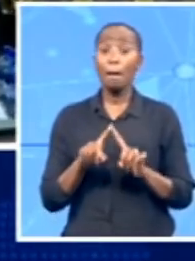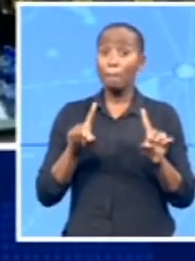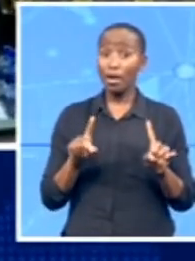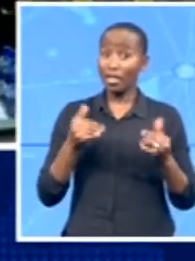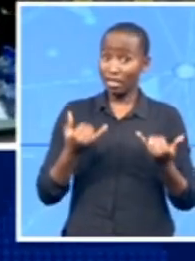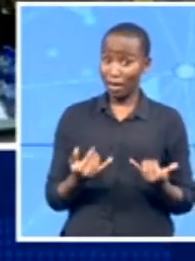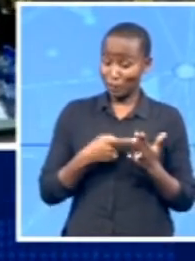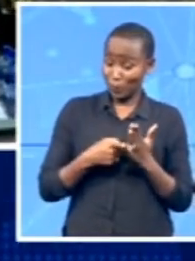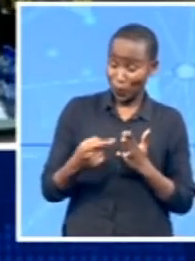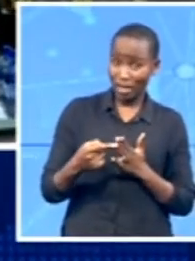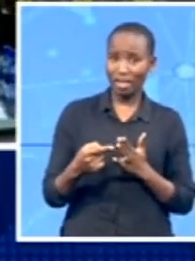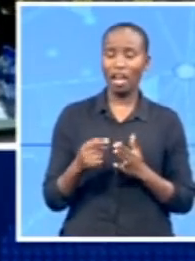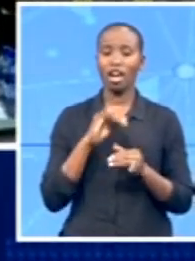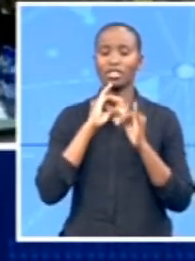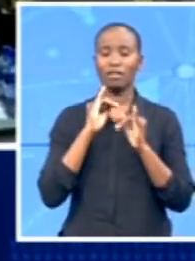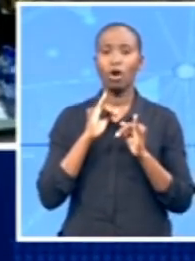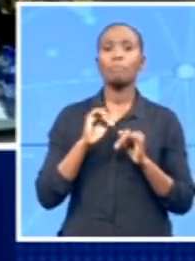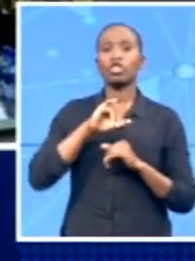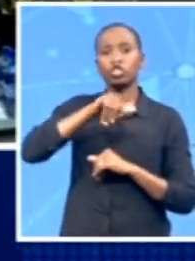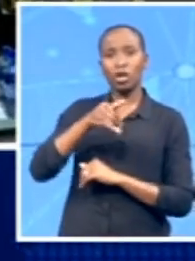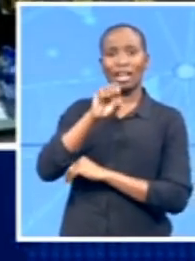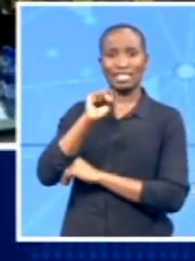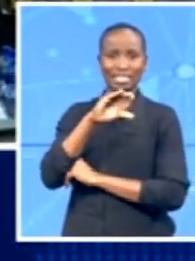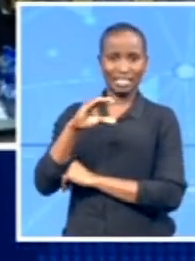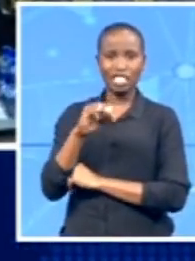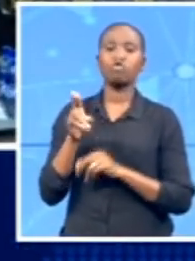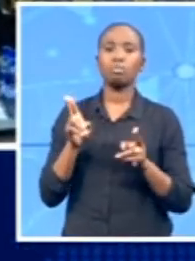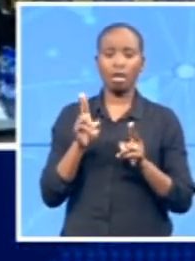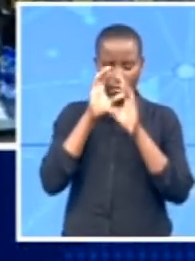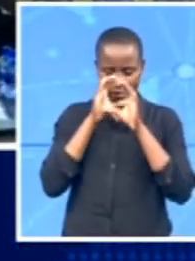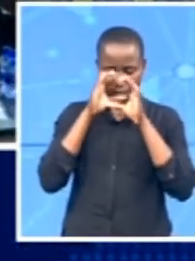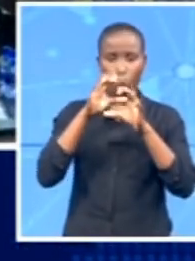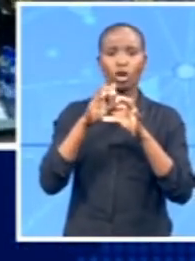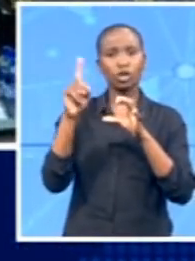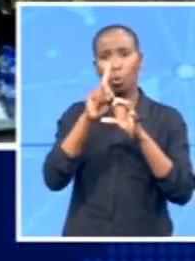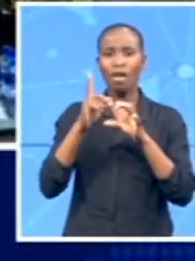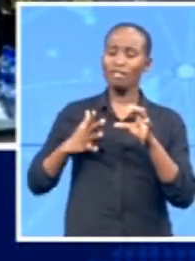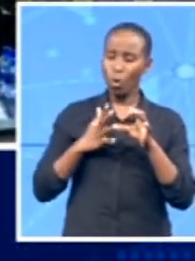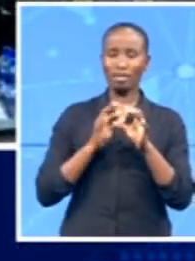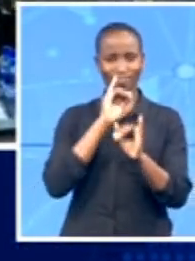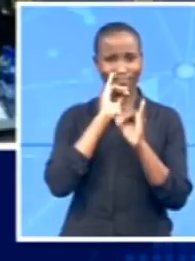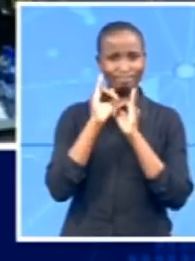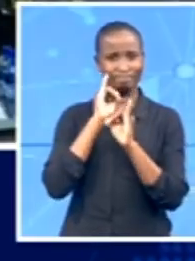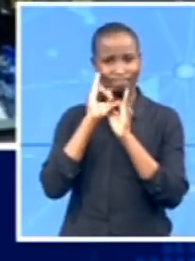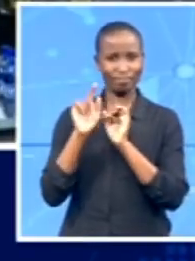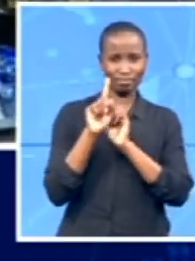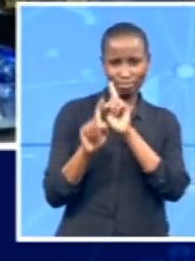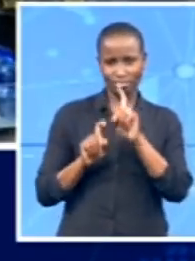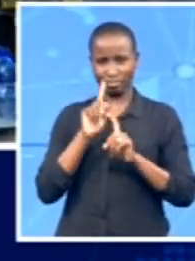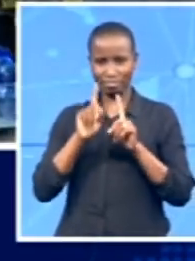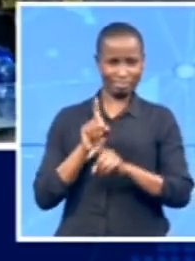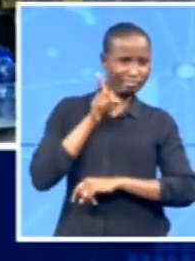JSC has been focused on the task of interviewing and finding out whether these candidates are ready to be Chief Justice. But